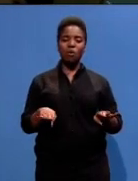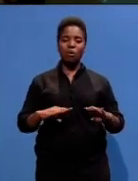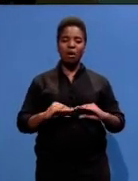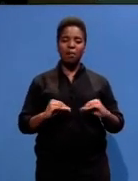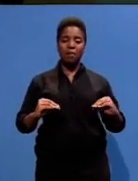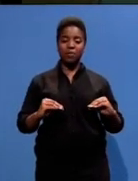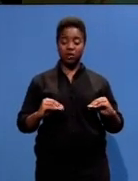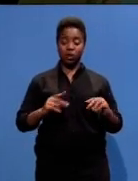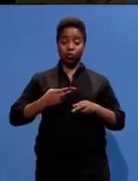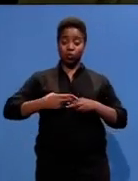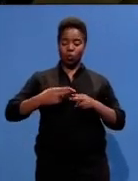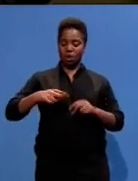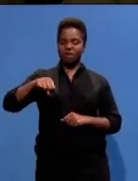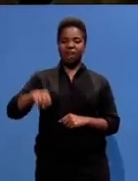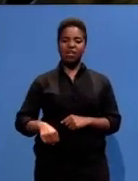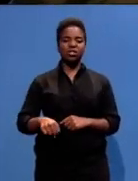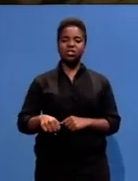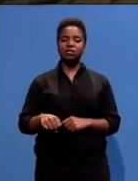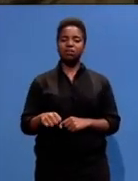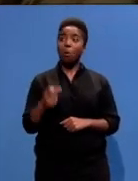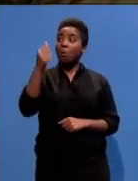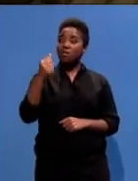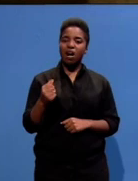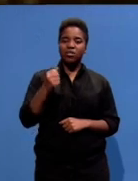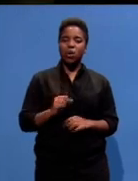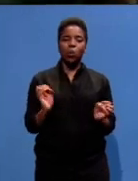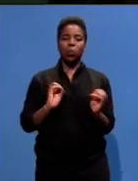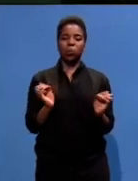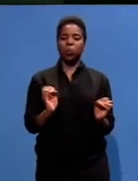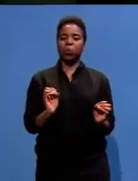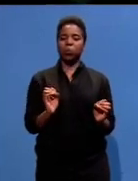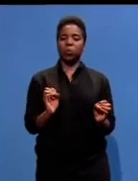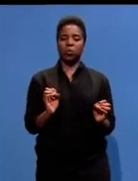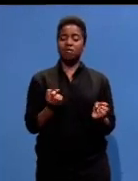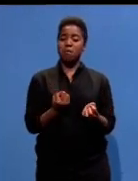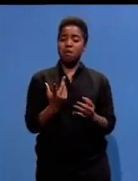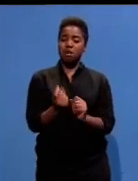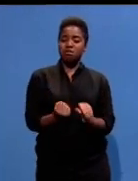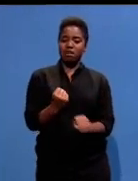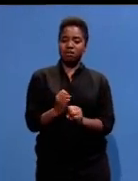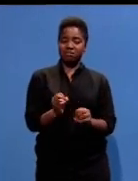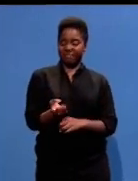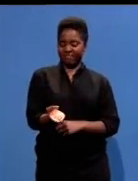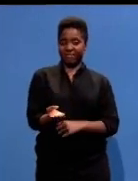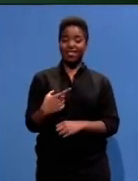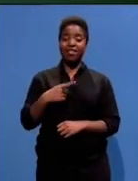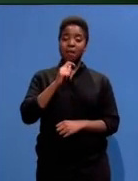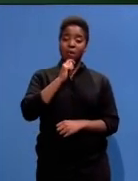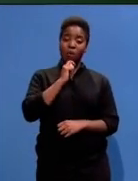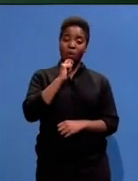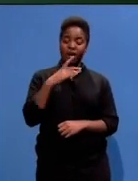toilets. So this was the toilet bucket. It had to be emptied every morning.